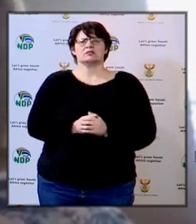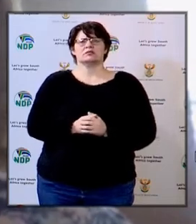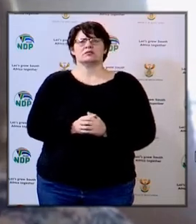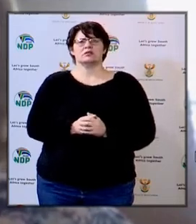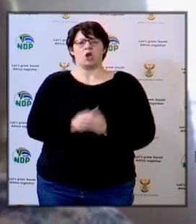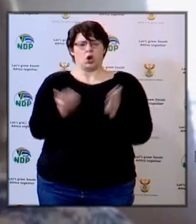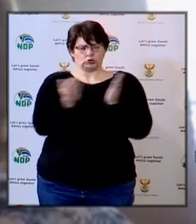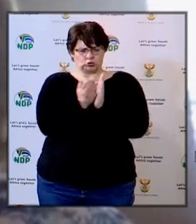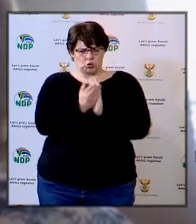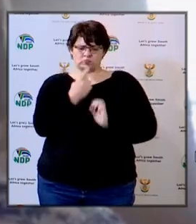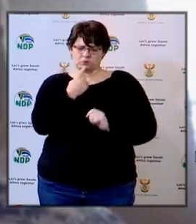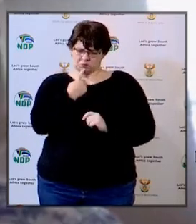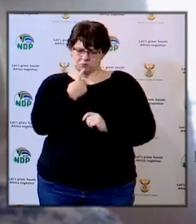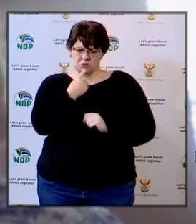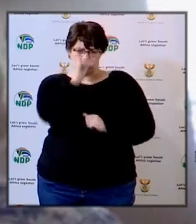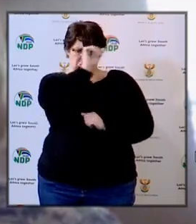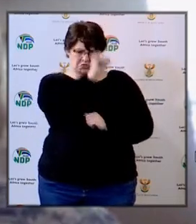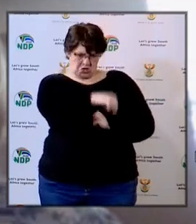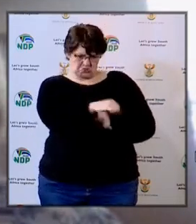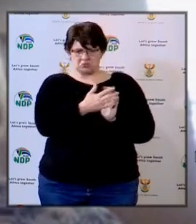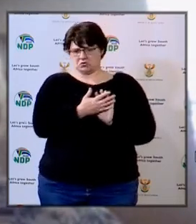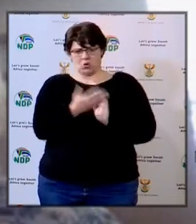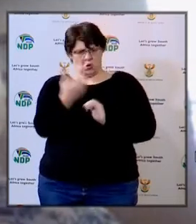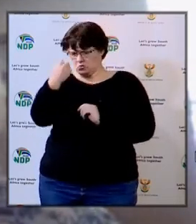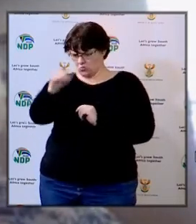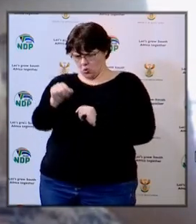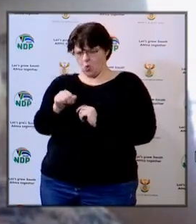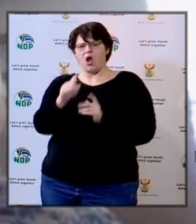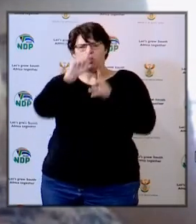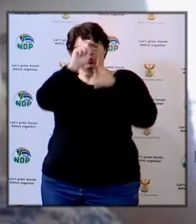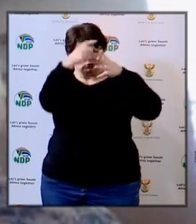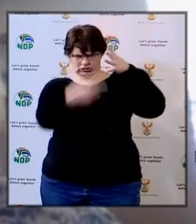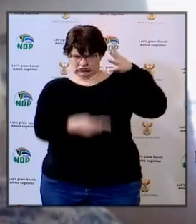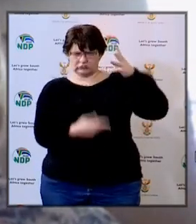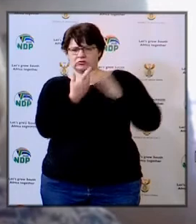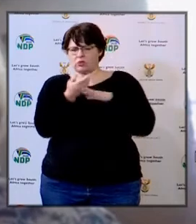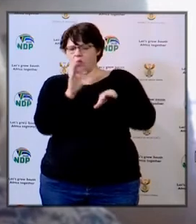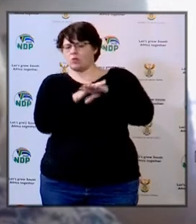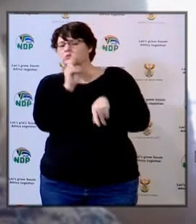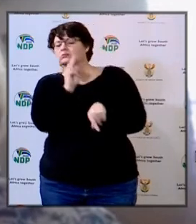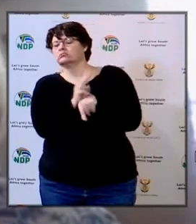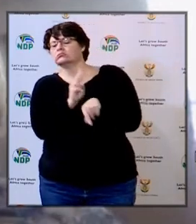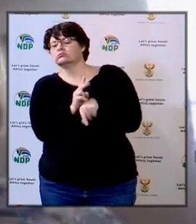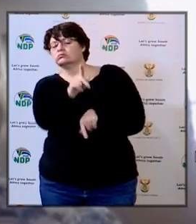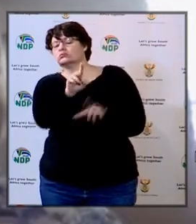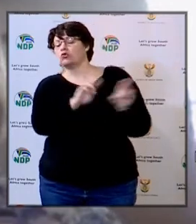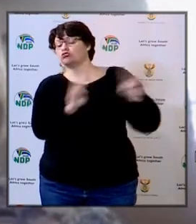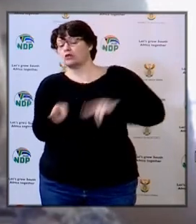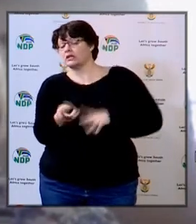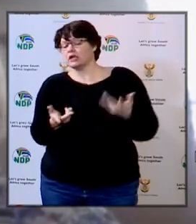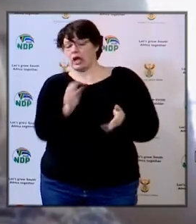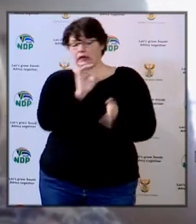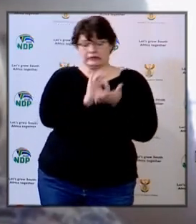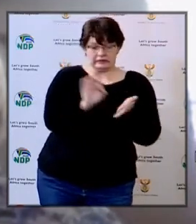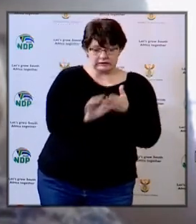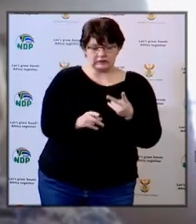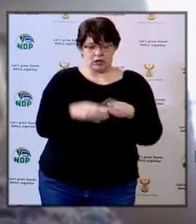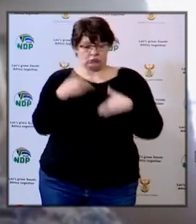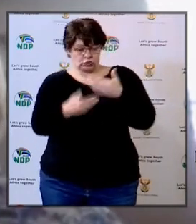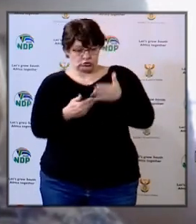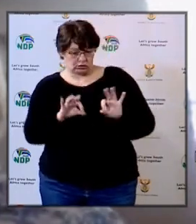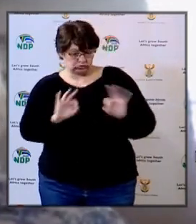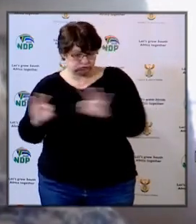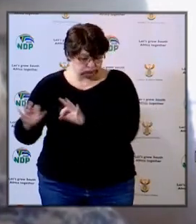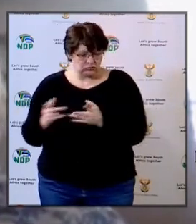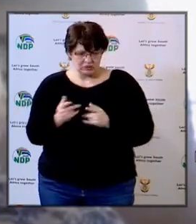to answer yes or no to a variety of important questions so that we can have online monitoring of where the schools are being cleaned, that they have the